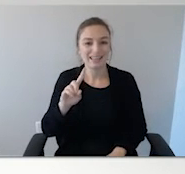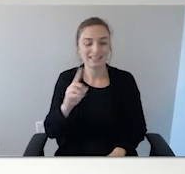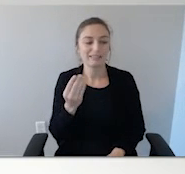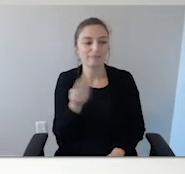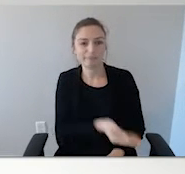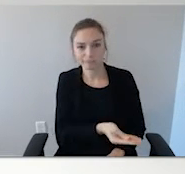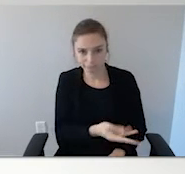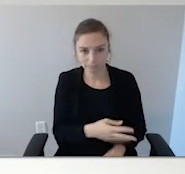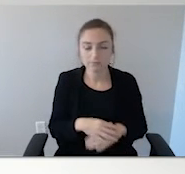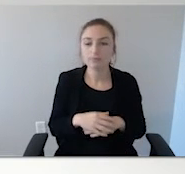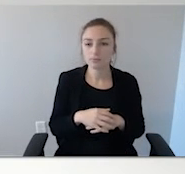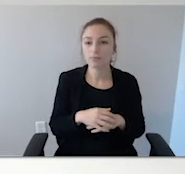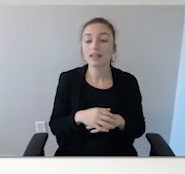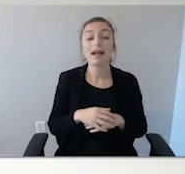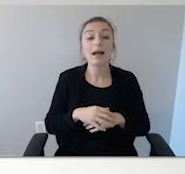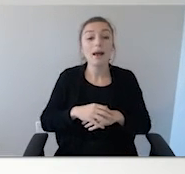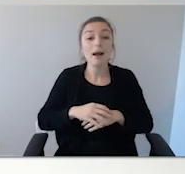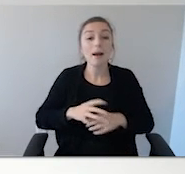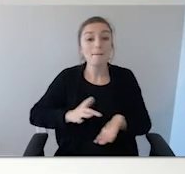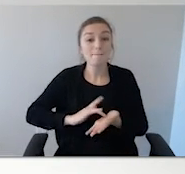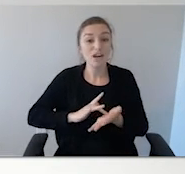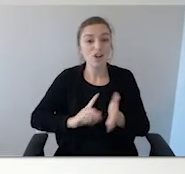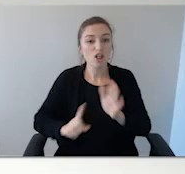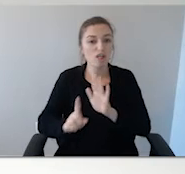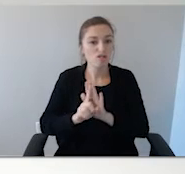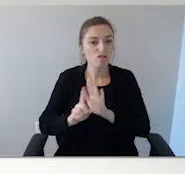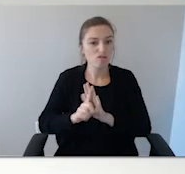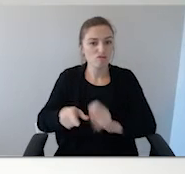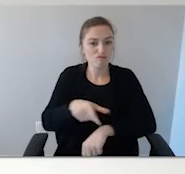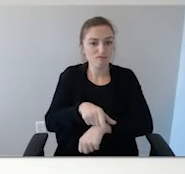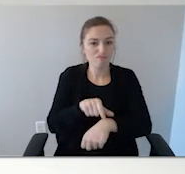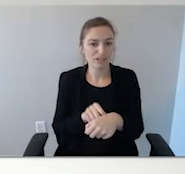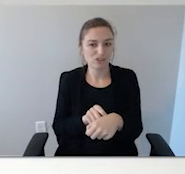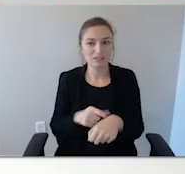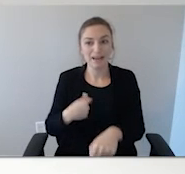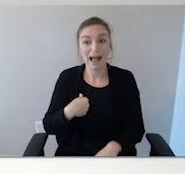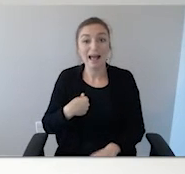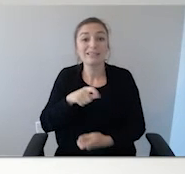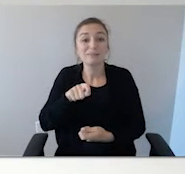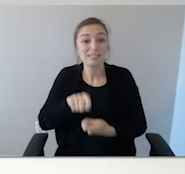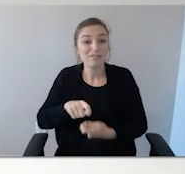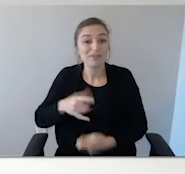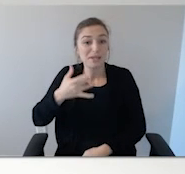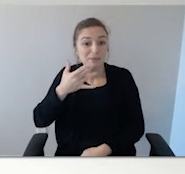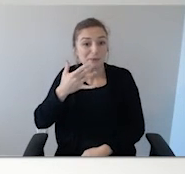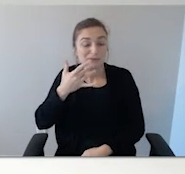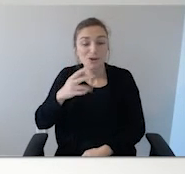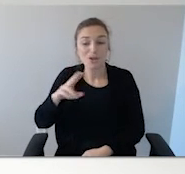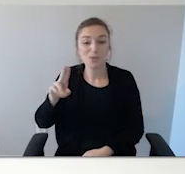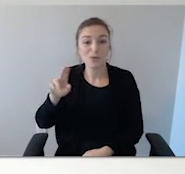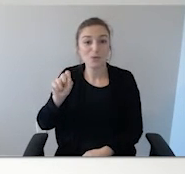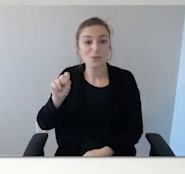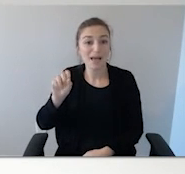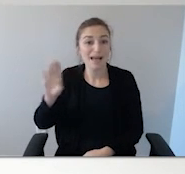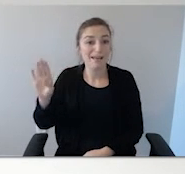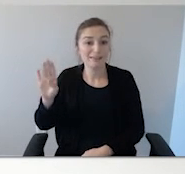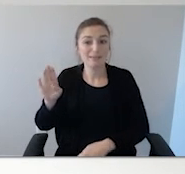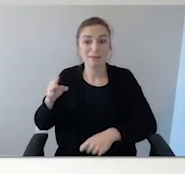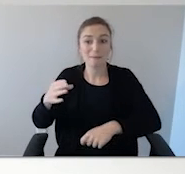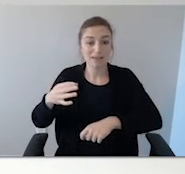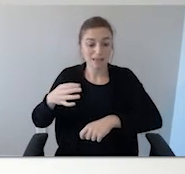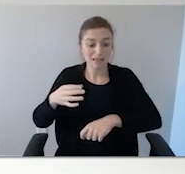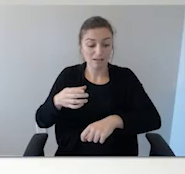bracelets. I specifically like the one with the USB. You can put all their medical information in there, all your contact